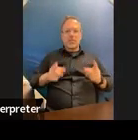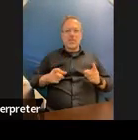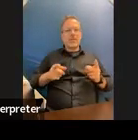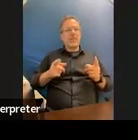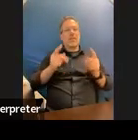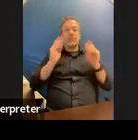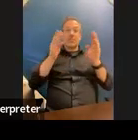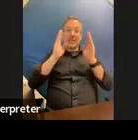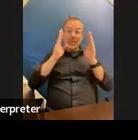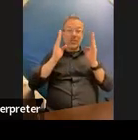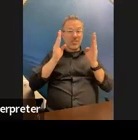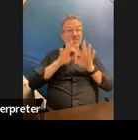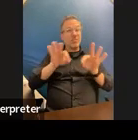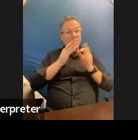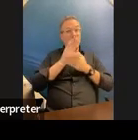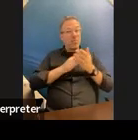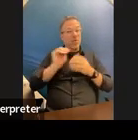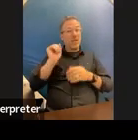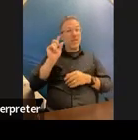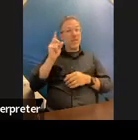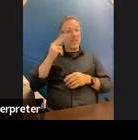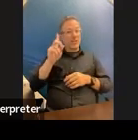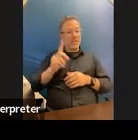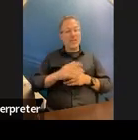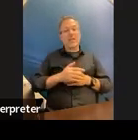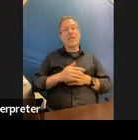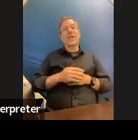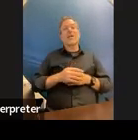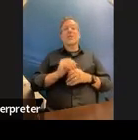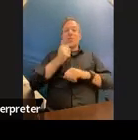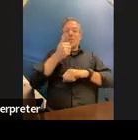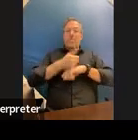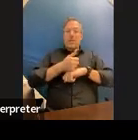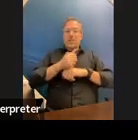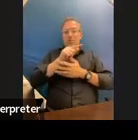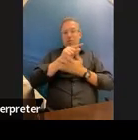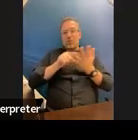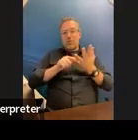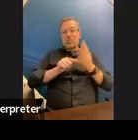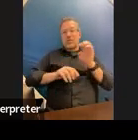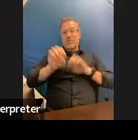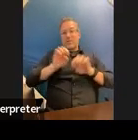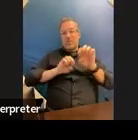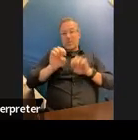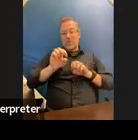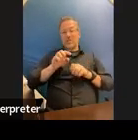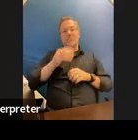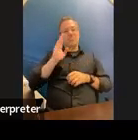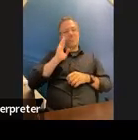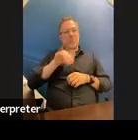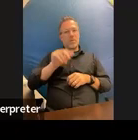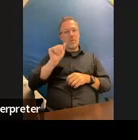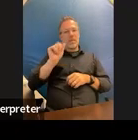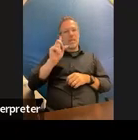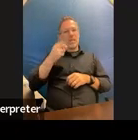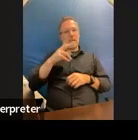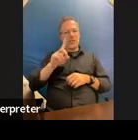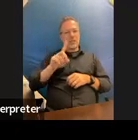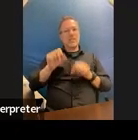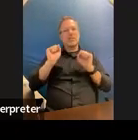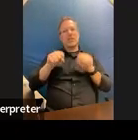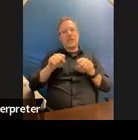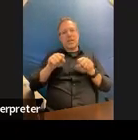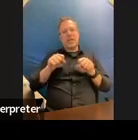um as appropriate based on those evaluation results because as we know adhd can present